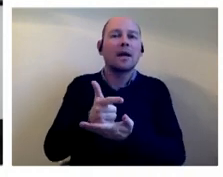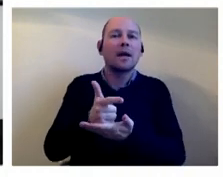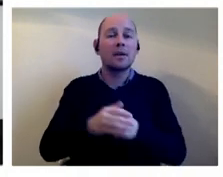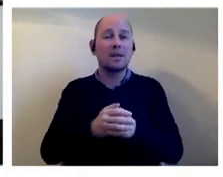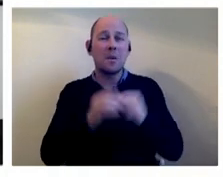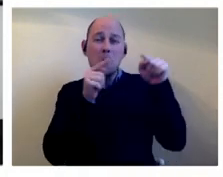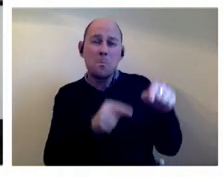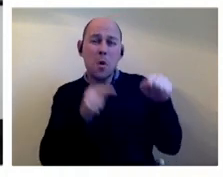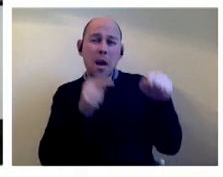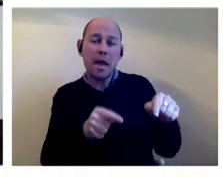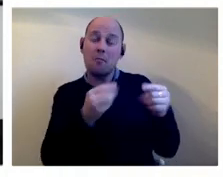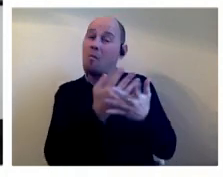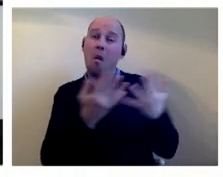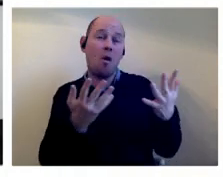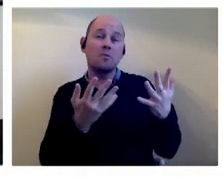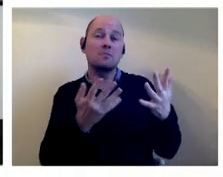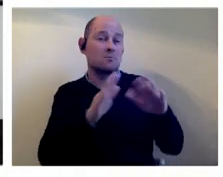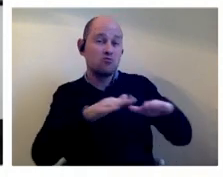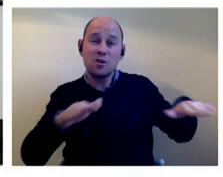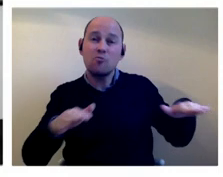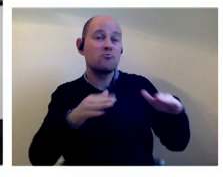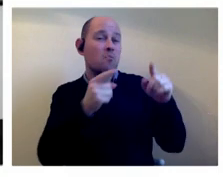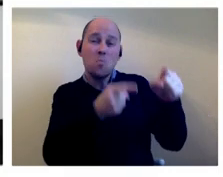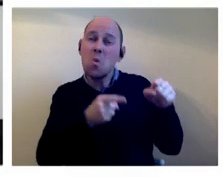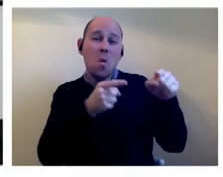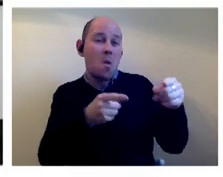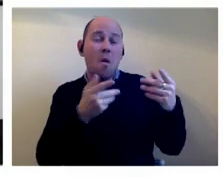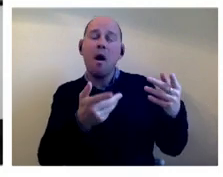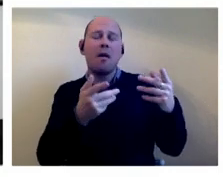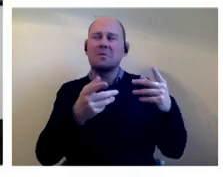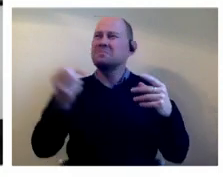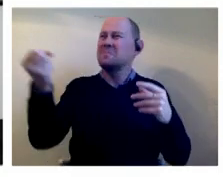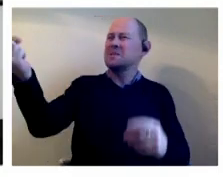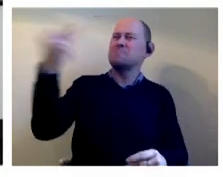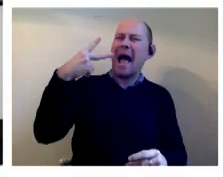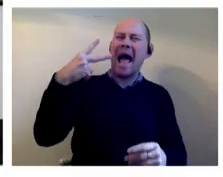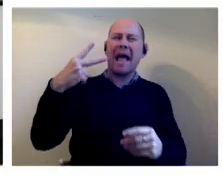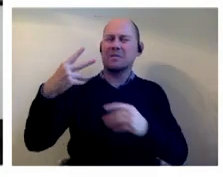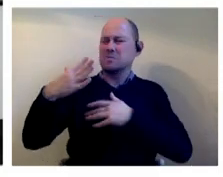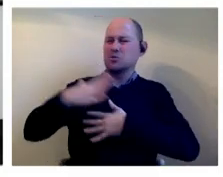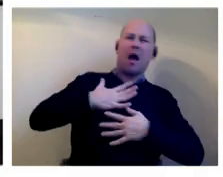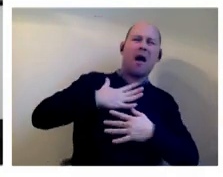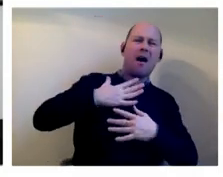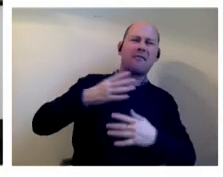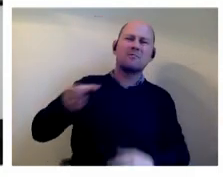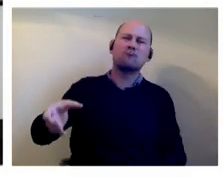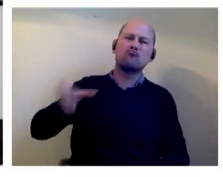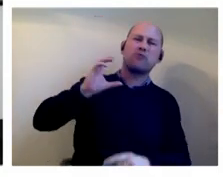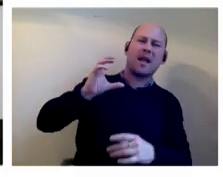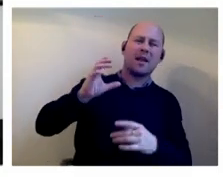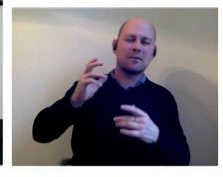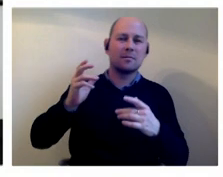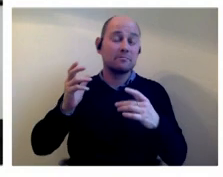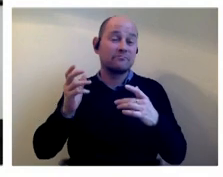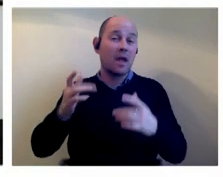in the 1980s with lgbt plus children talking about how they were spat on shoved called names had drinks thrown on them generally had their